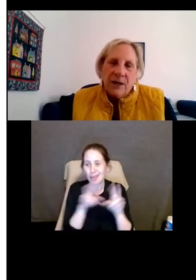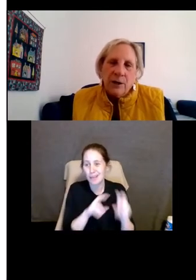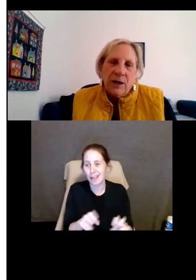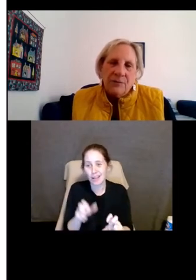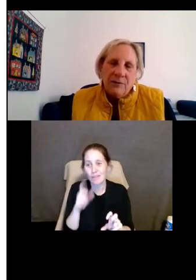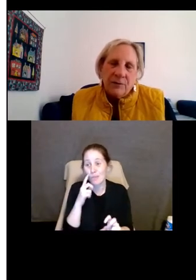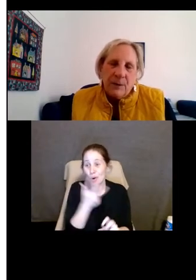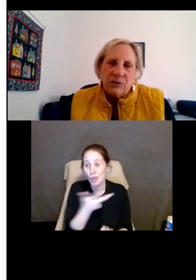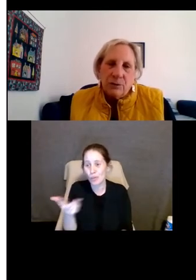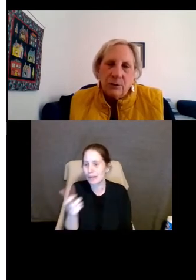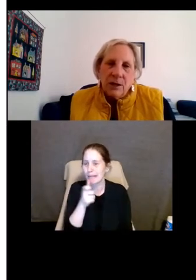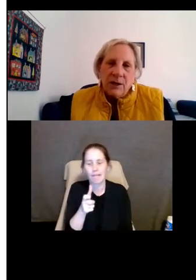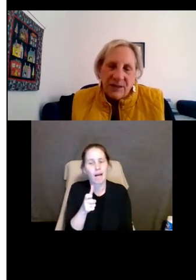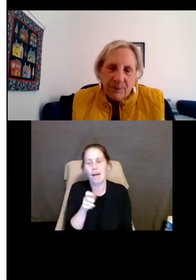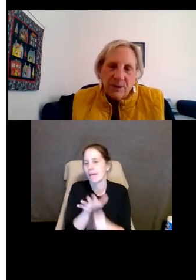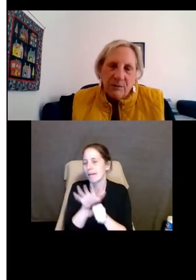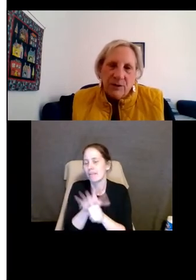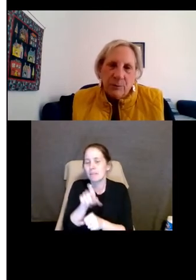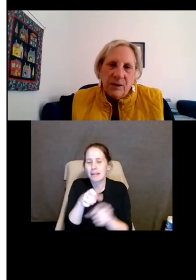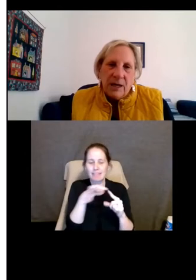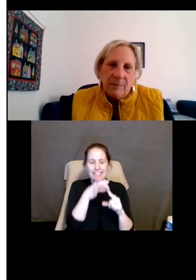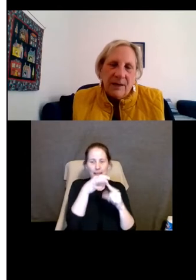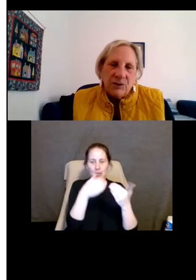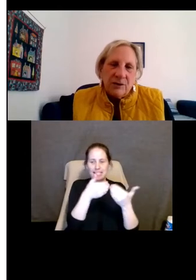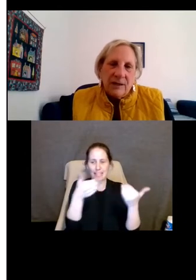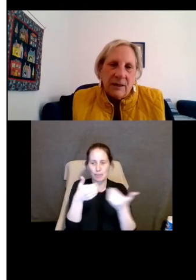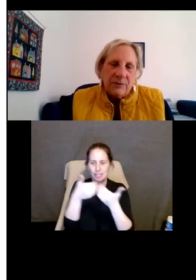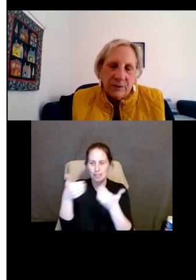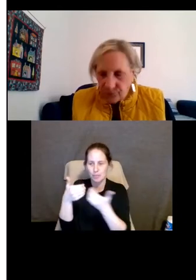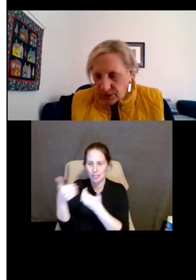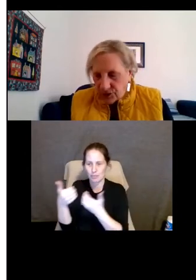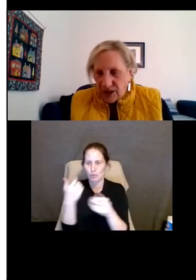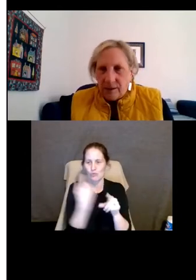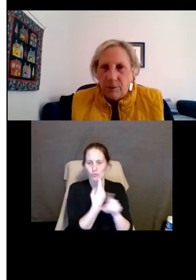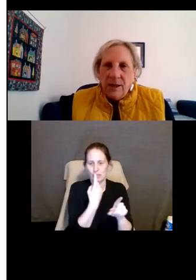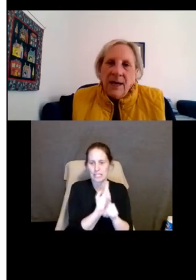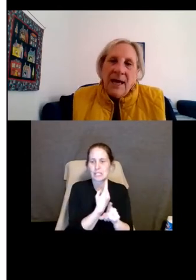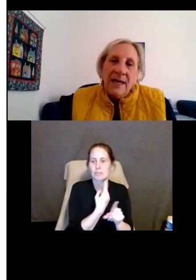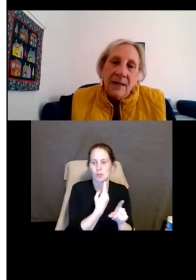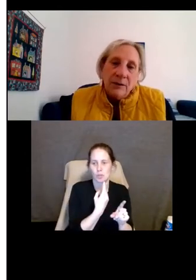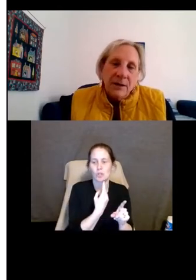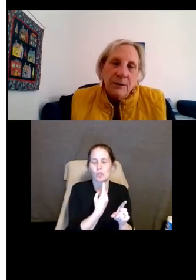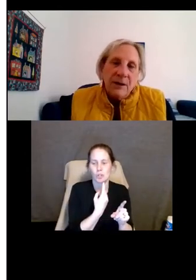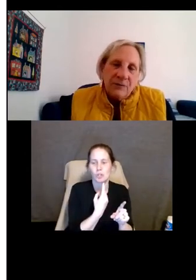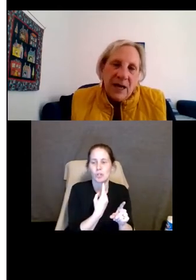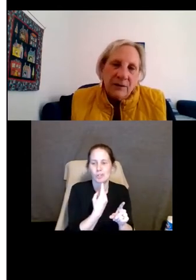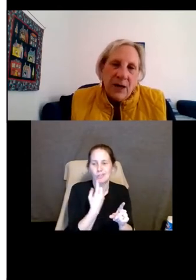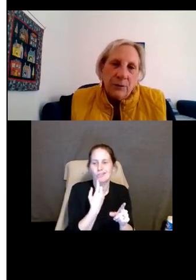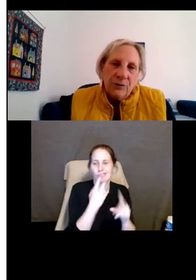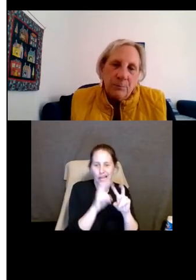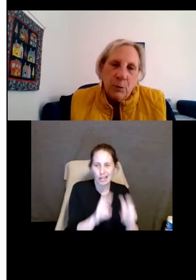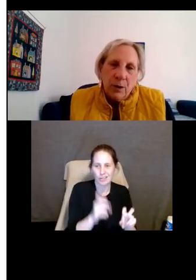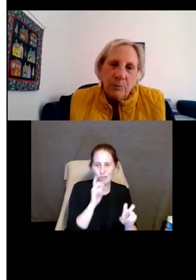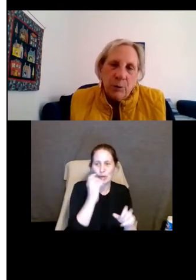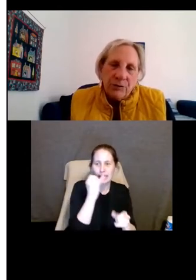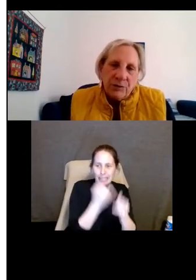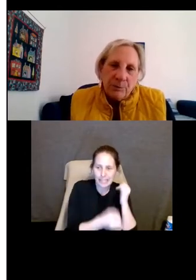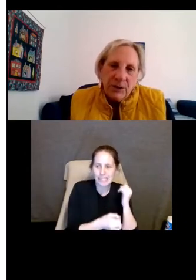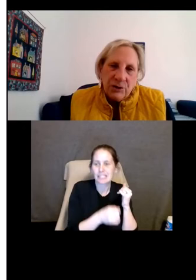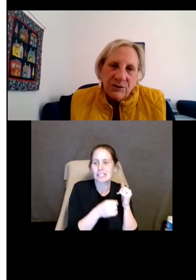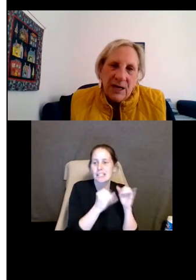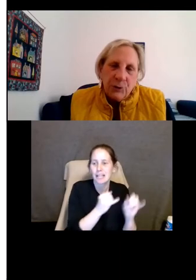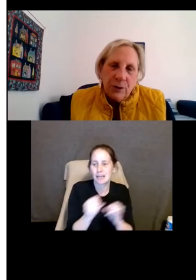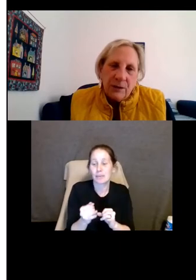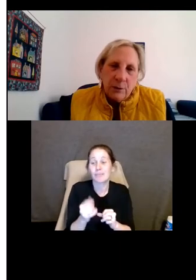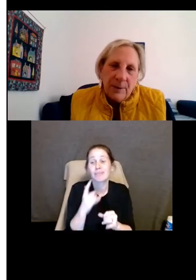not enough. You have to have a special, a separate reasonable accommodation analysis for each animal. And I'll tell you that fact finders get more and more